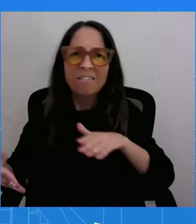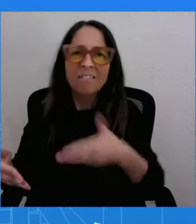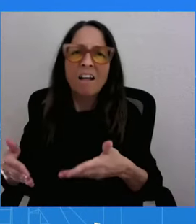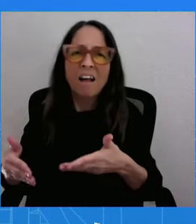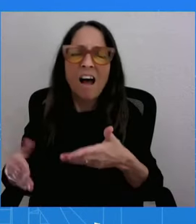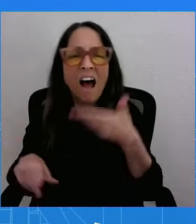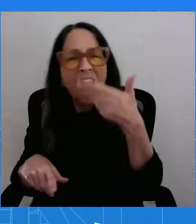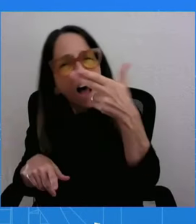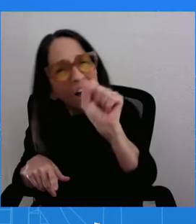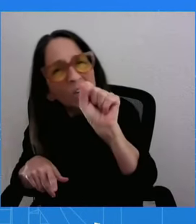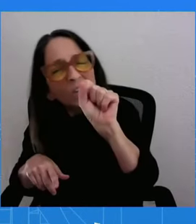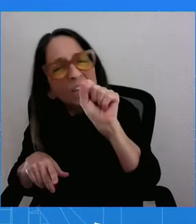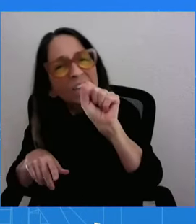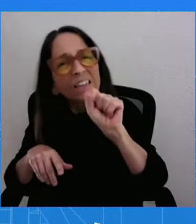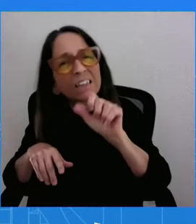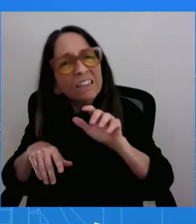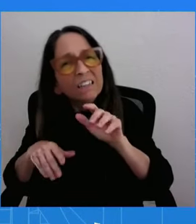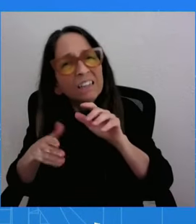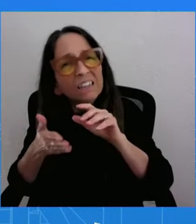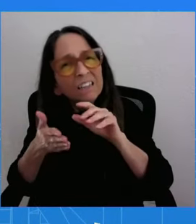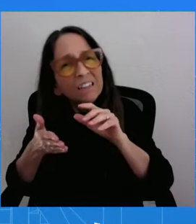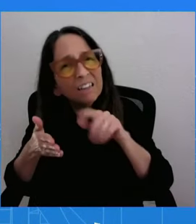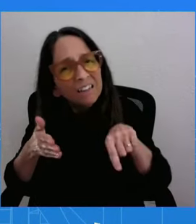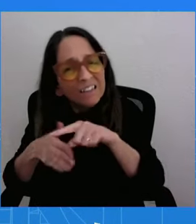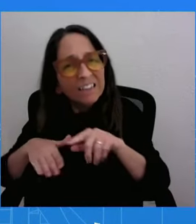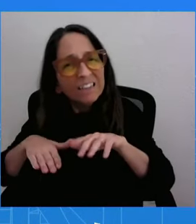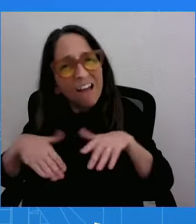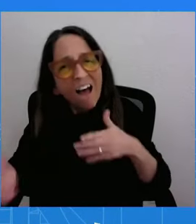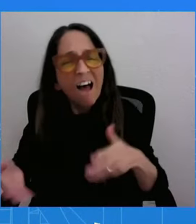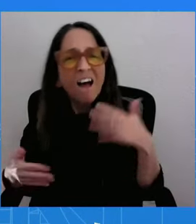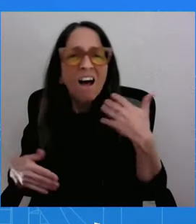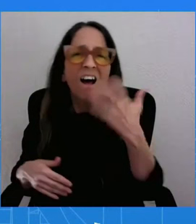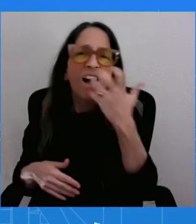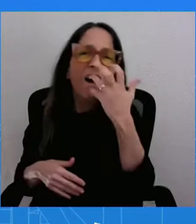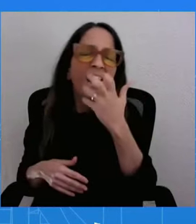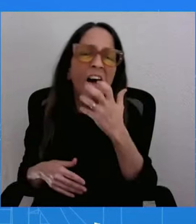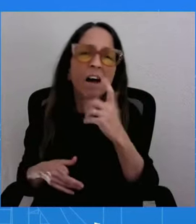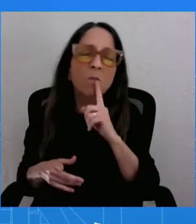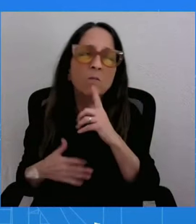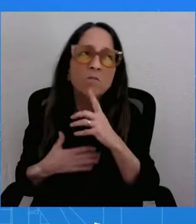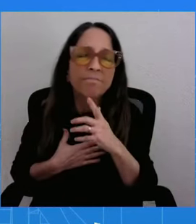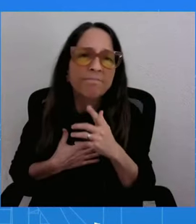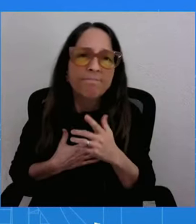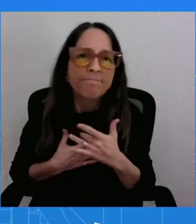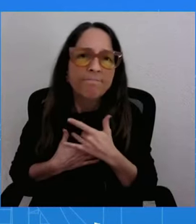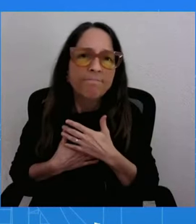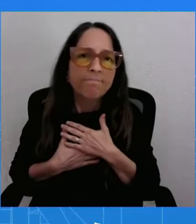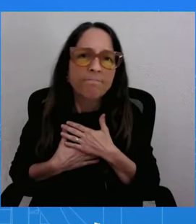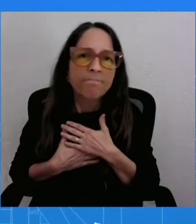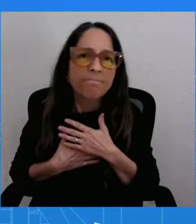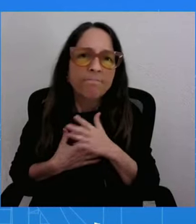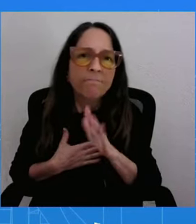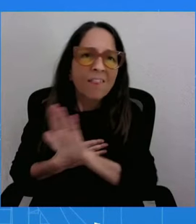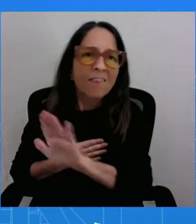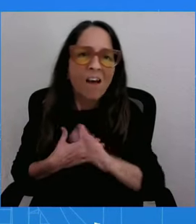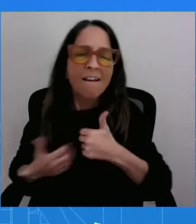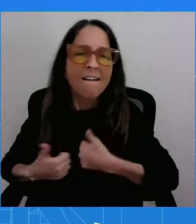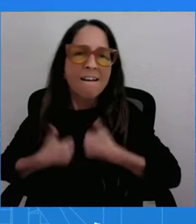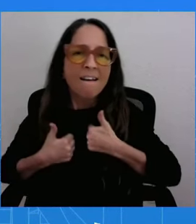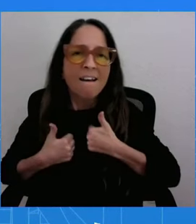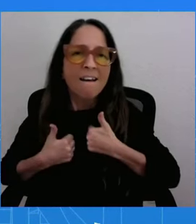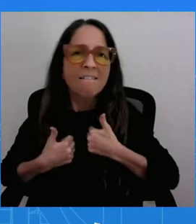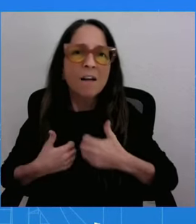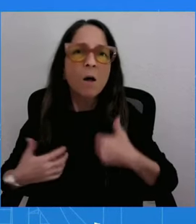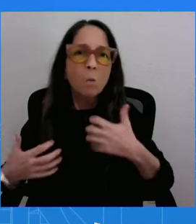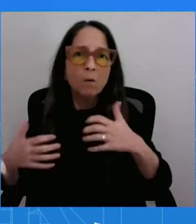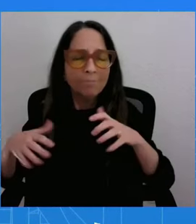kids. And so we certainly will be thinking of them, but we want to continue to do the work on gun violence, obviously